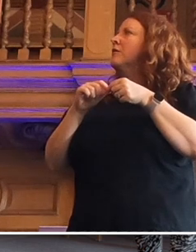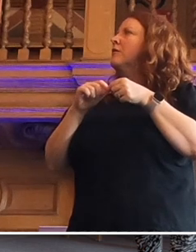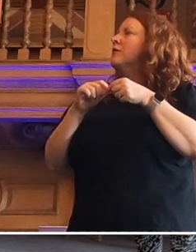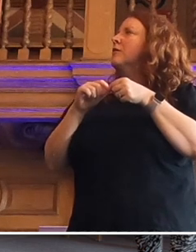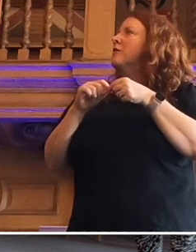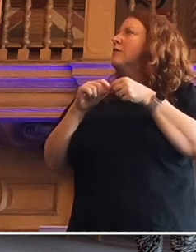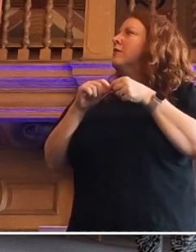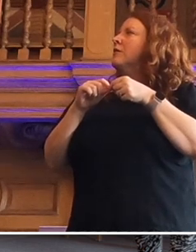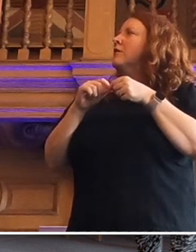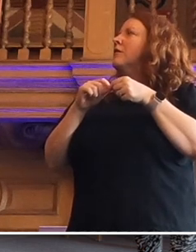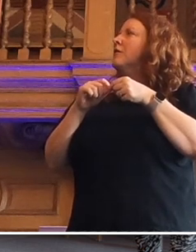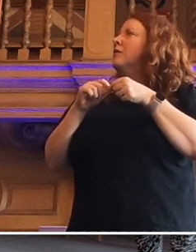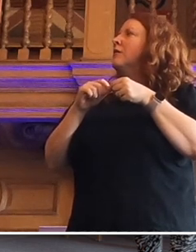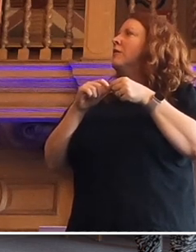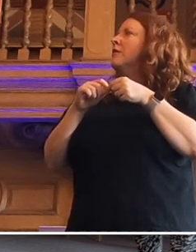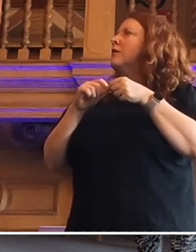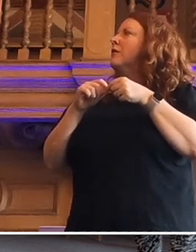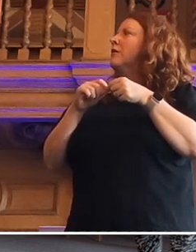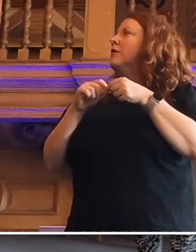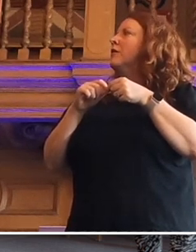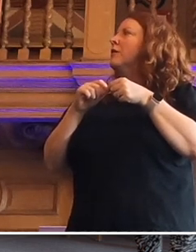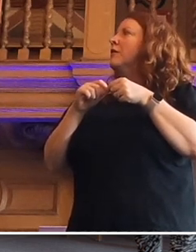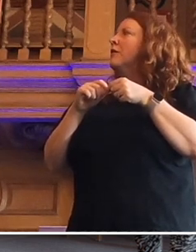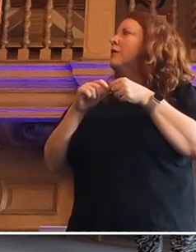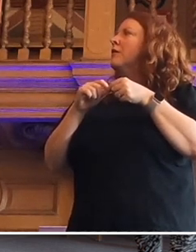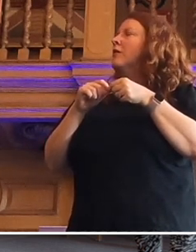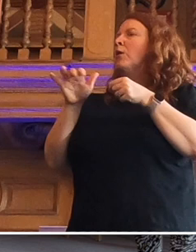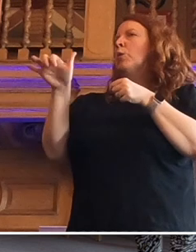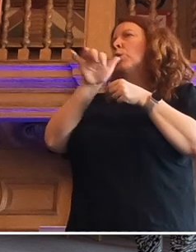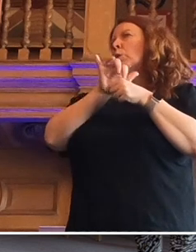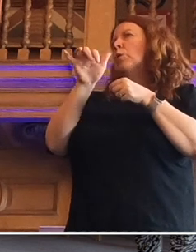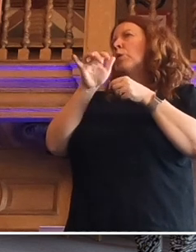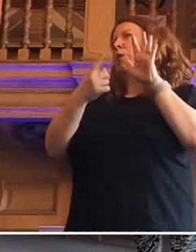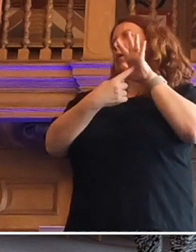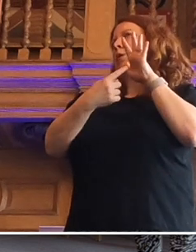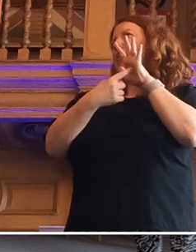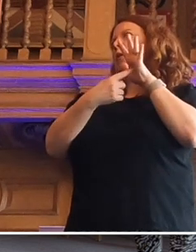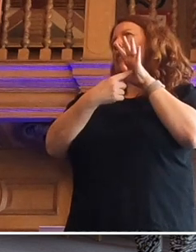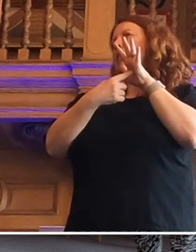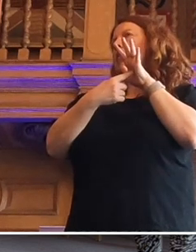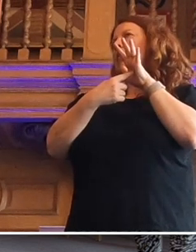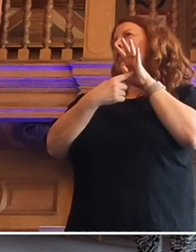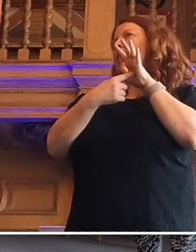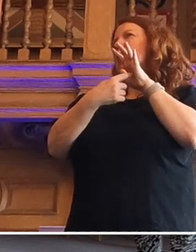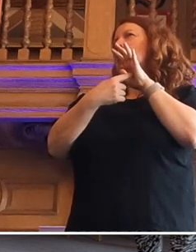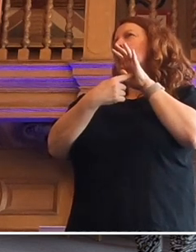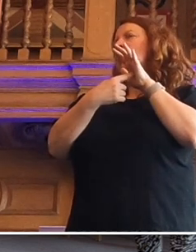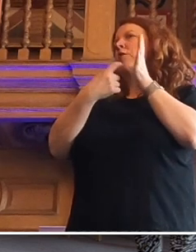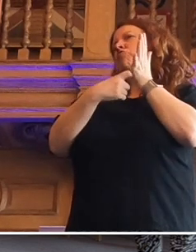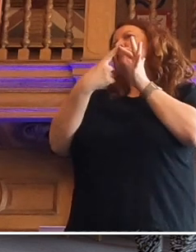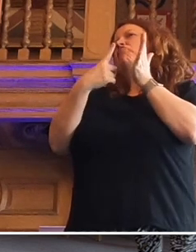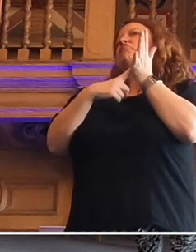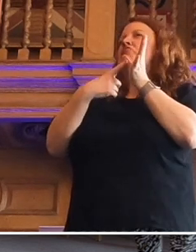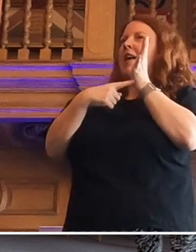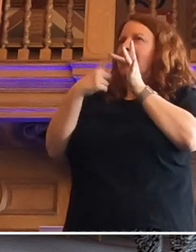the technical thing of space, but this question of which is more important, relative poverty or absolute poverty?